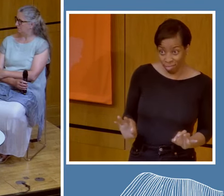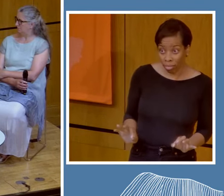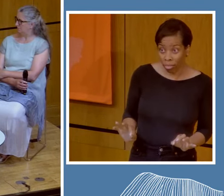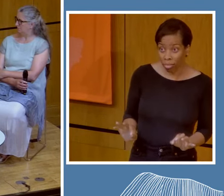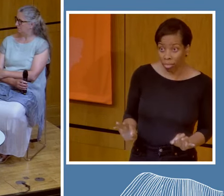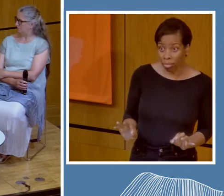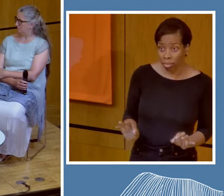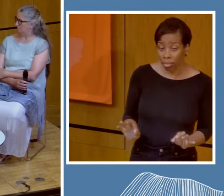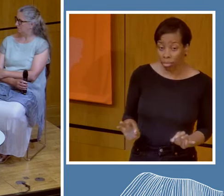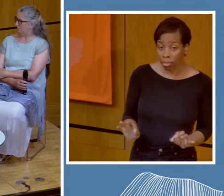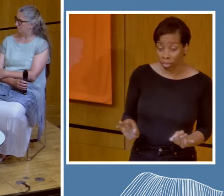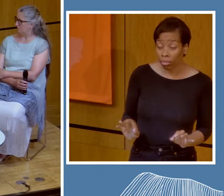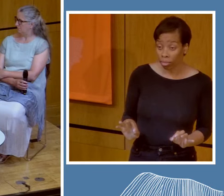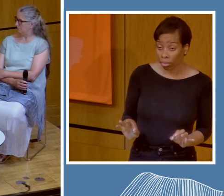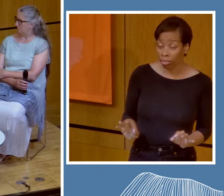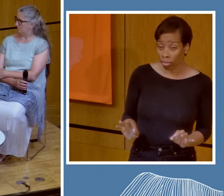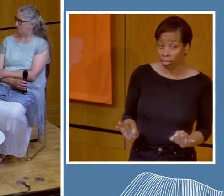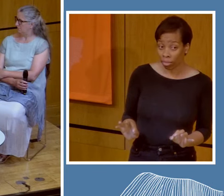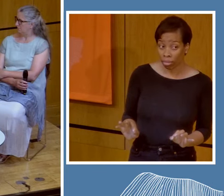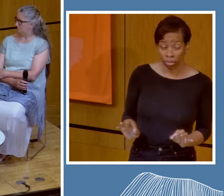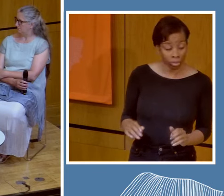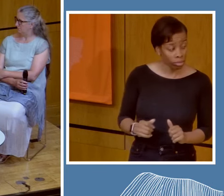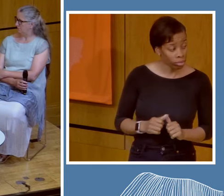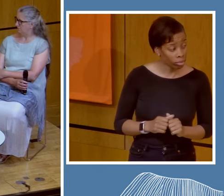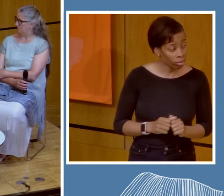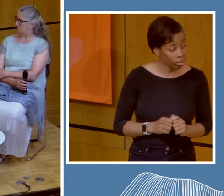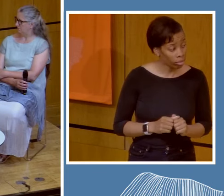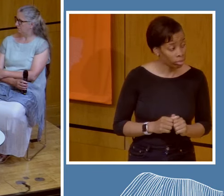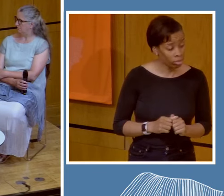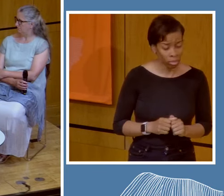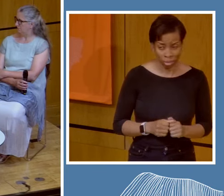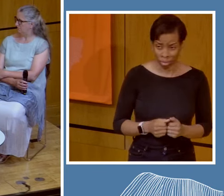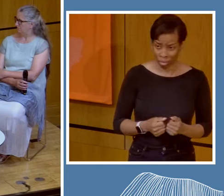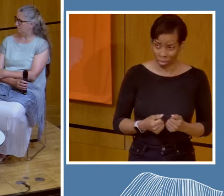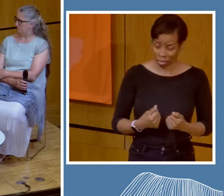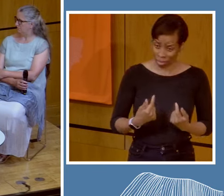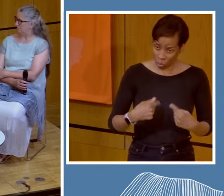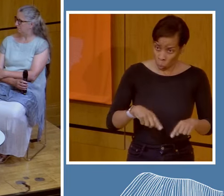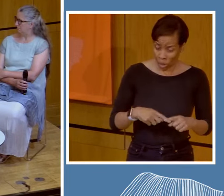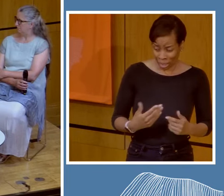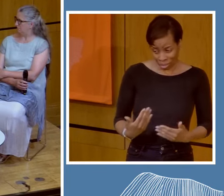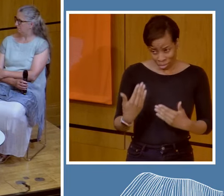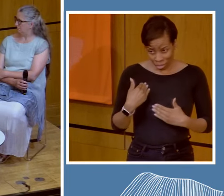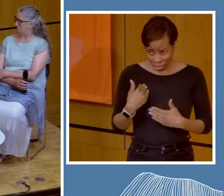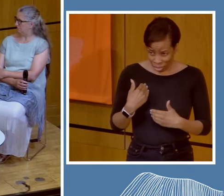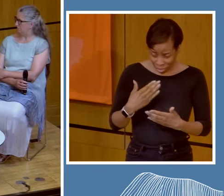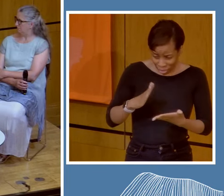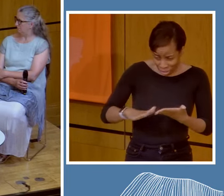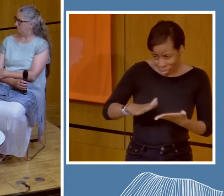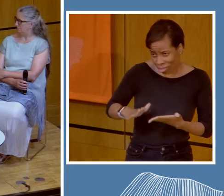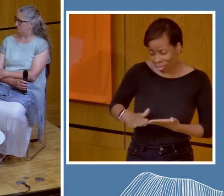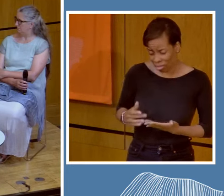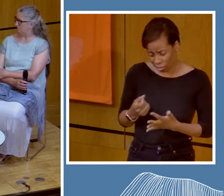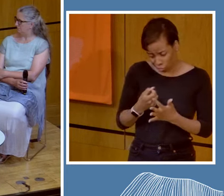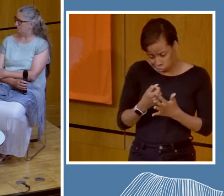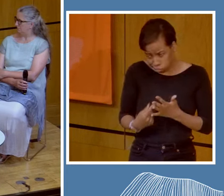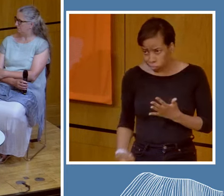voice. So there is just so much to do. And again, you know,